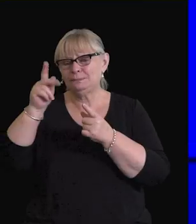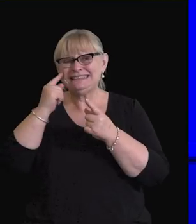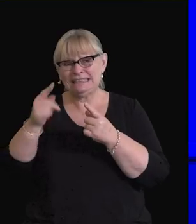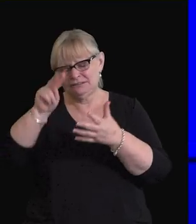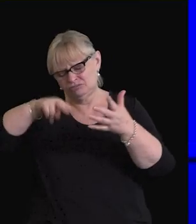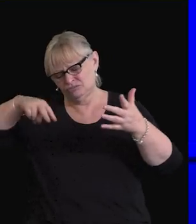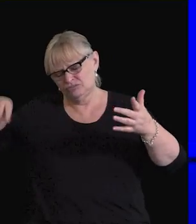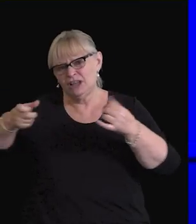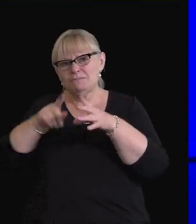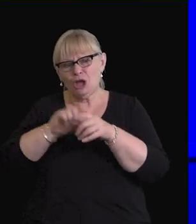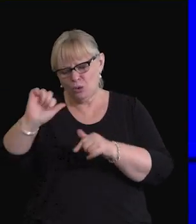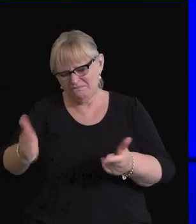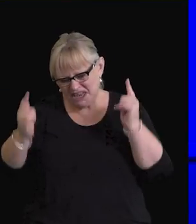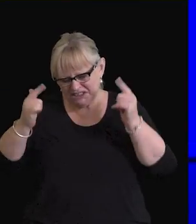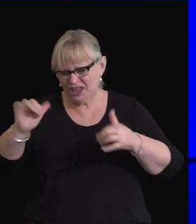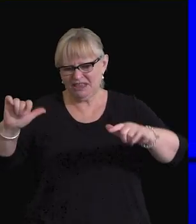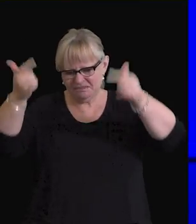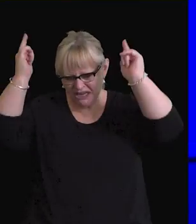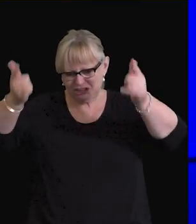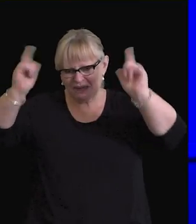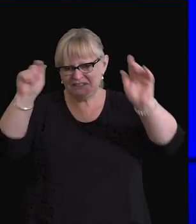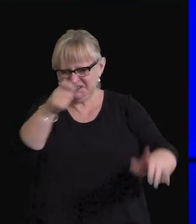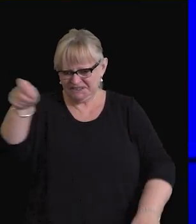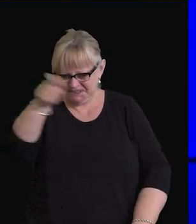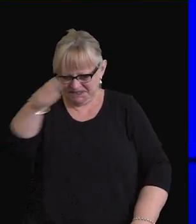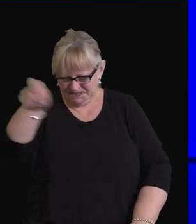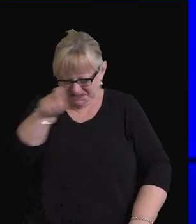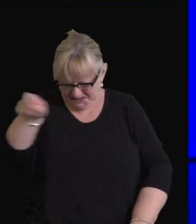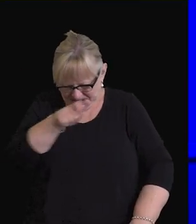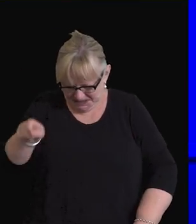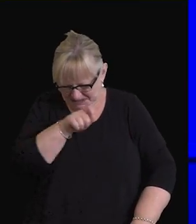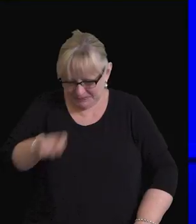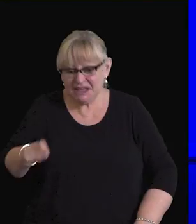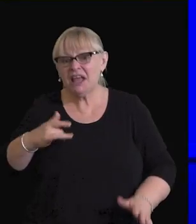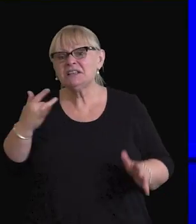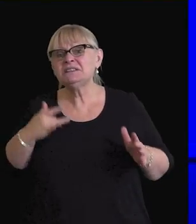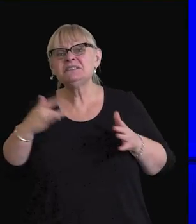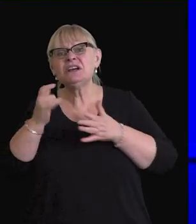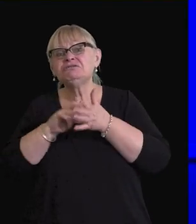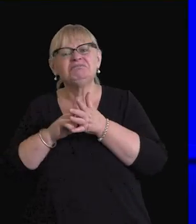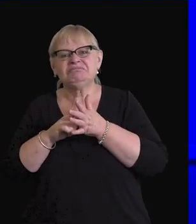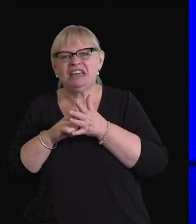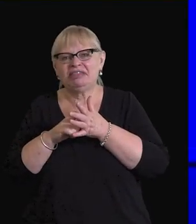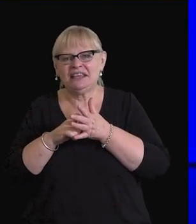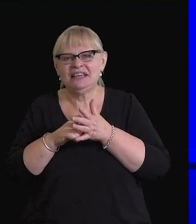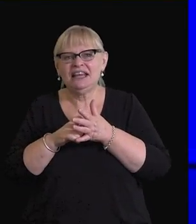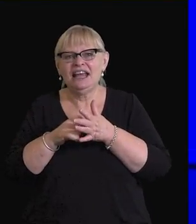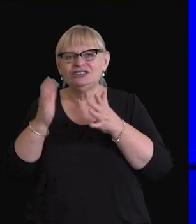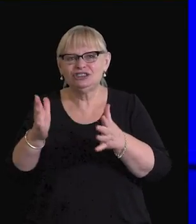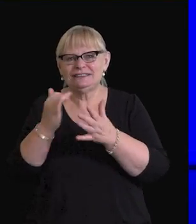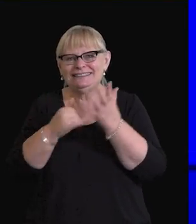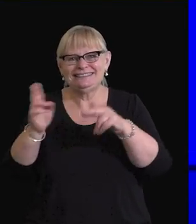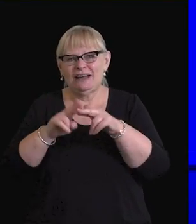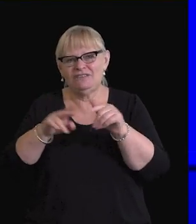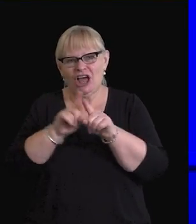manager and their manager's manager, very little writing makes it out alive. Instead, what's left is stuff